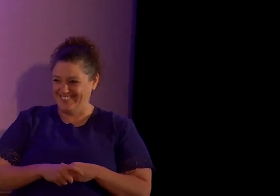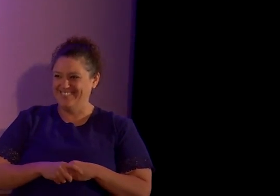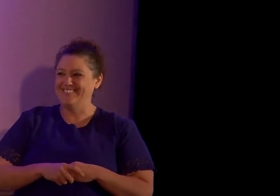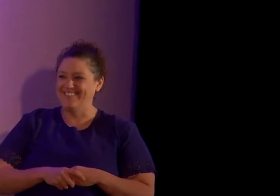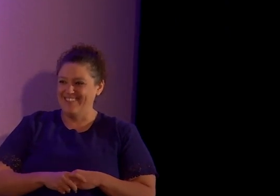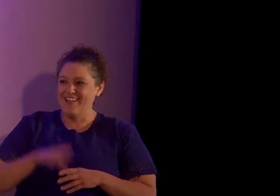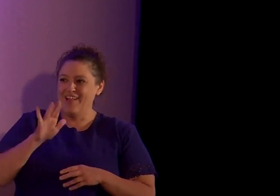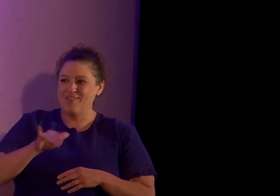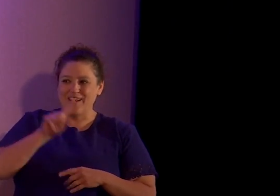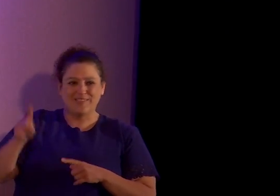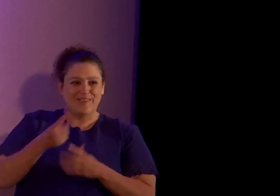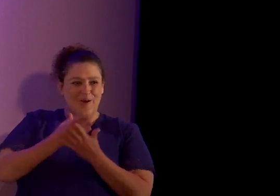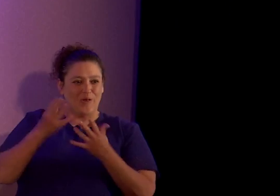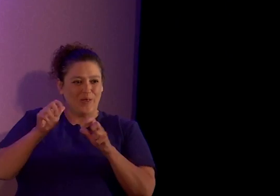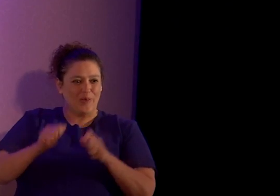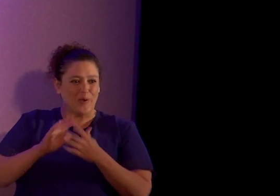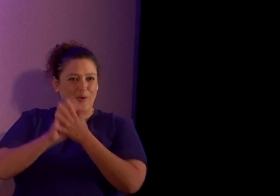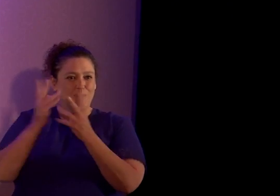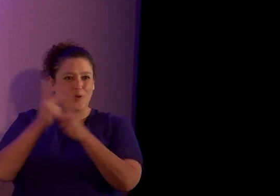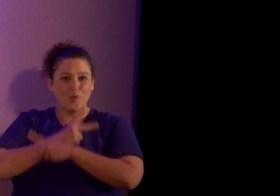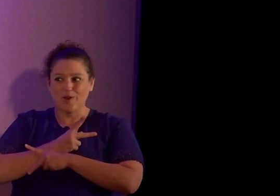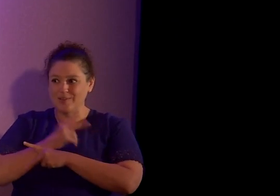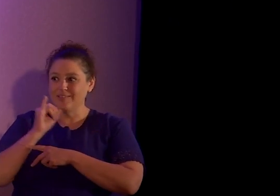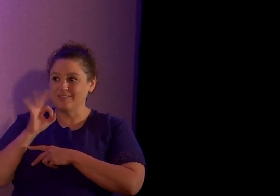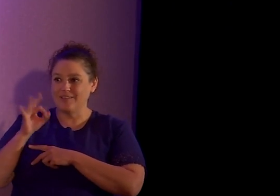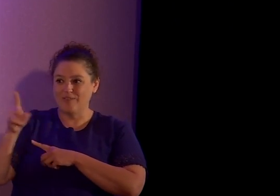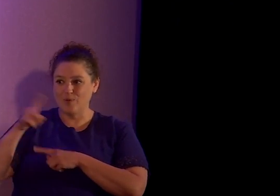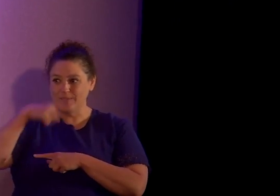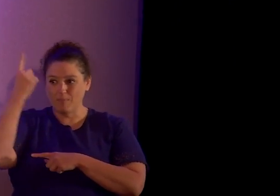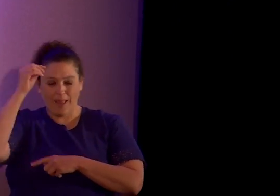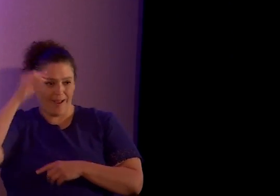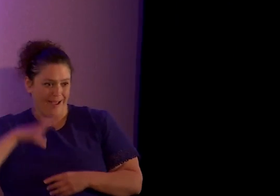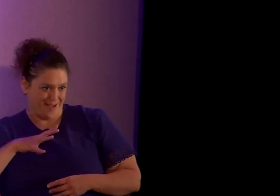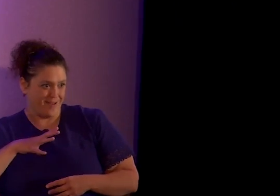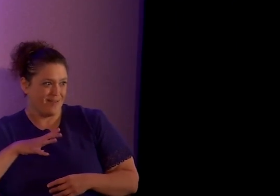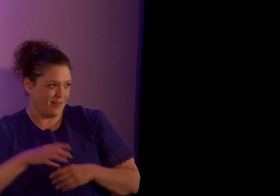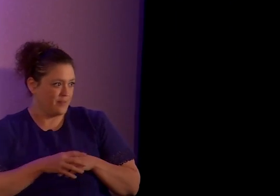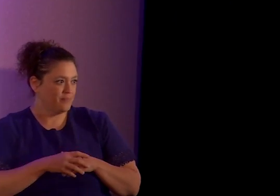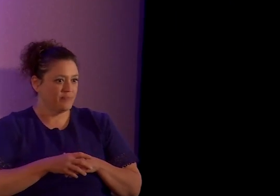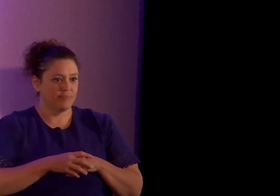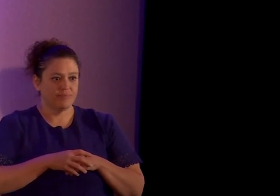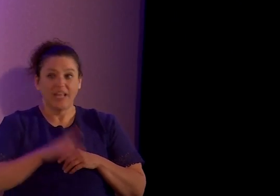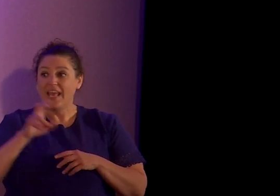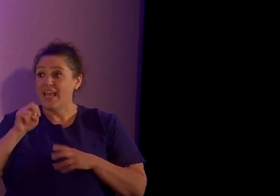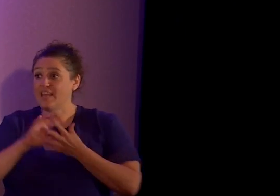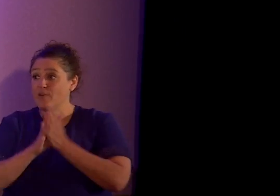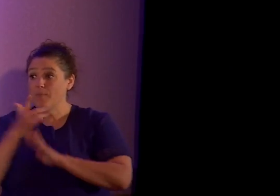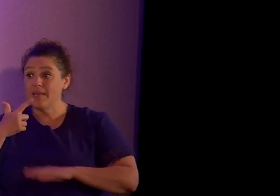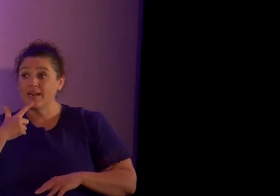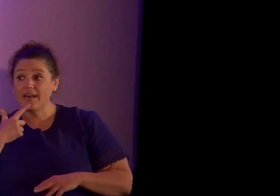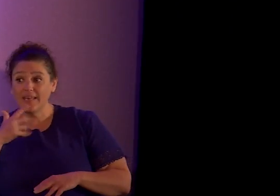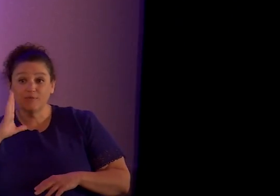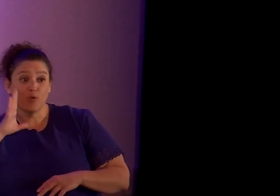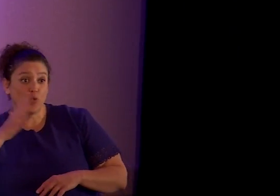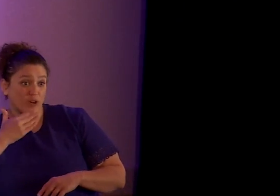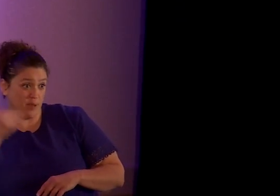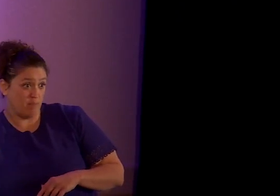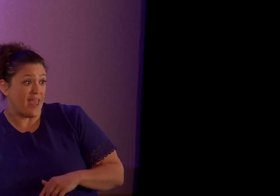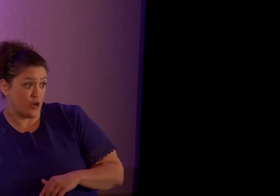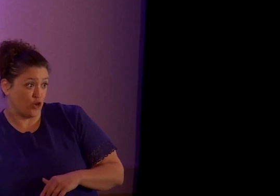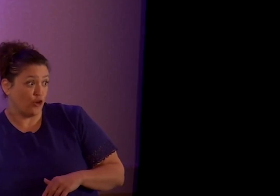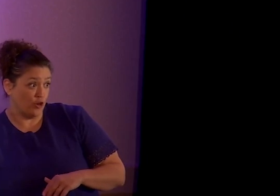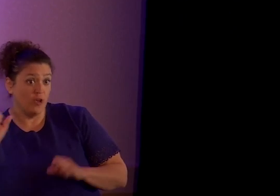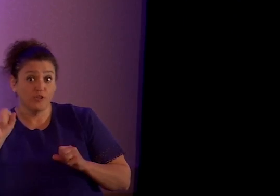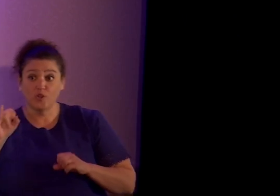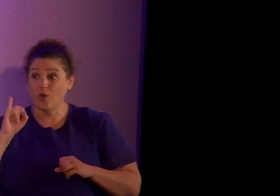The only thing, uh, worse would be a black guy. Um, even being a lesbian would have been better. So, you know, if there are